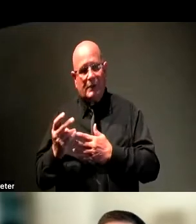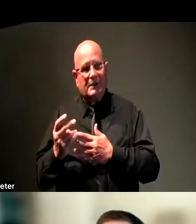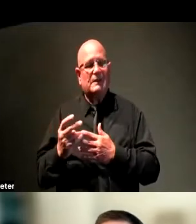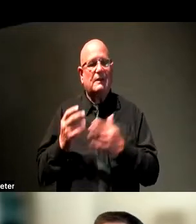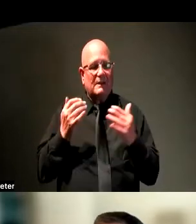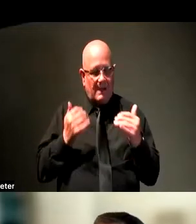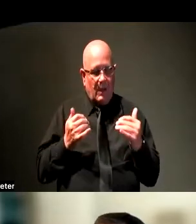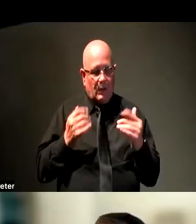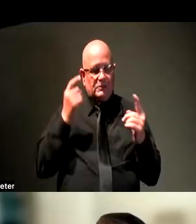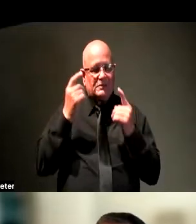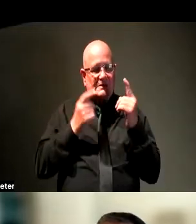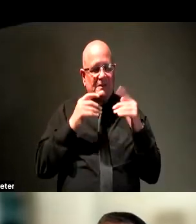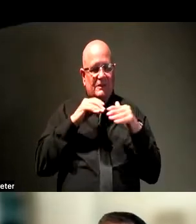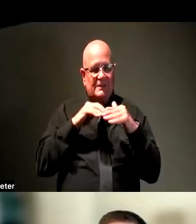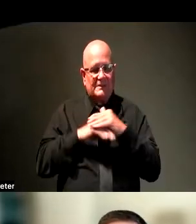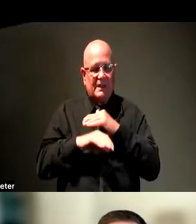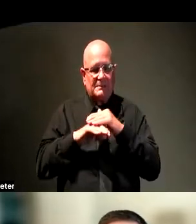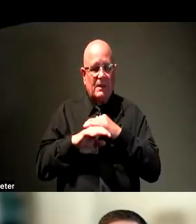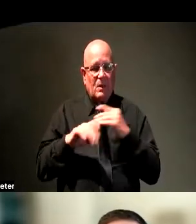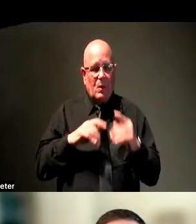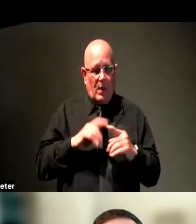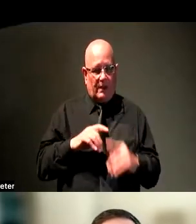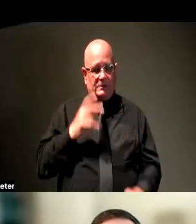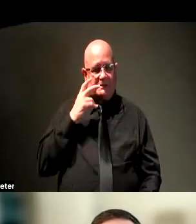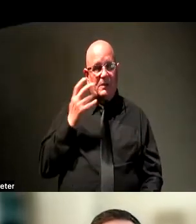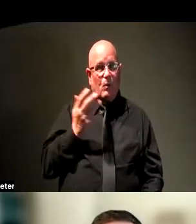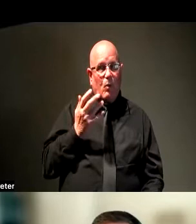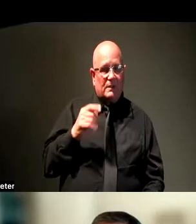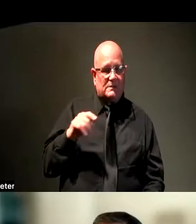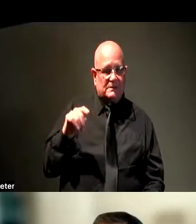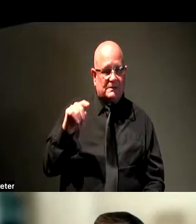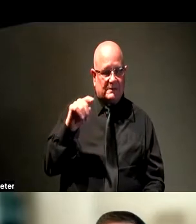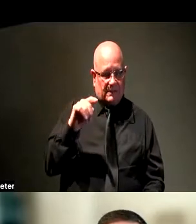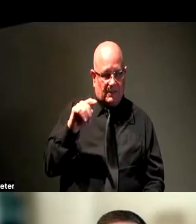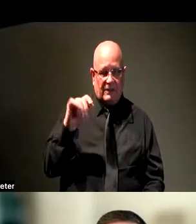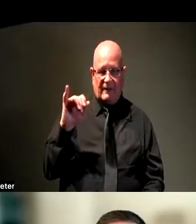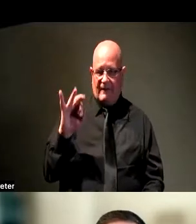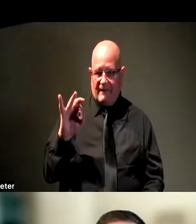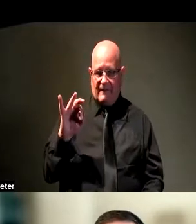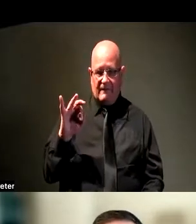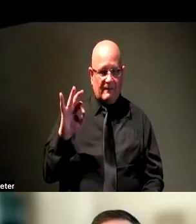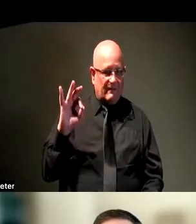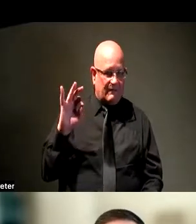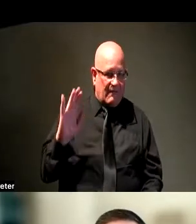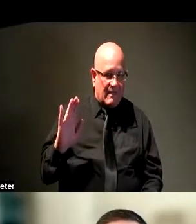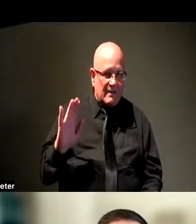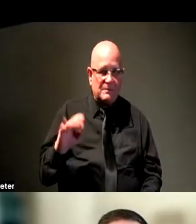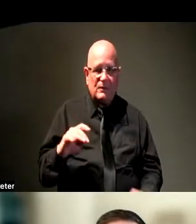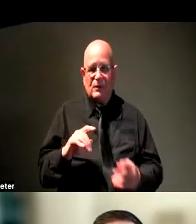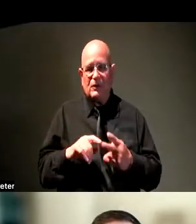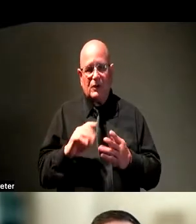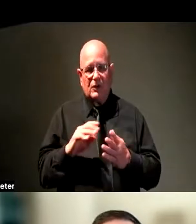consider accessibility when you're looking at what's out there. Whether it's a Facebook page that you have streaming on Facebook